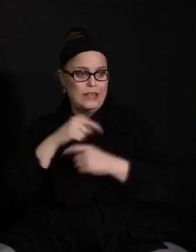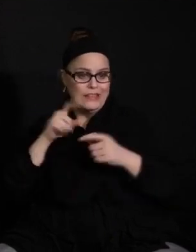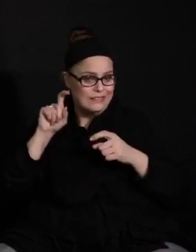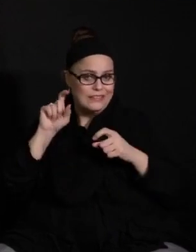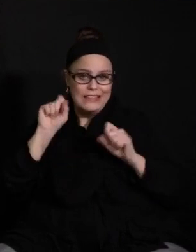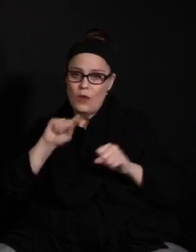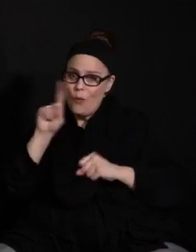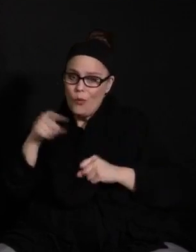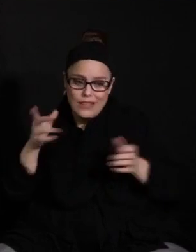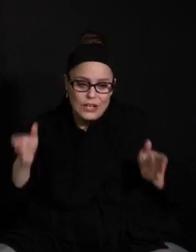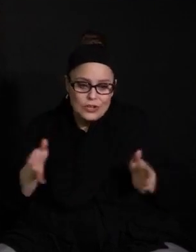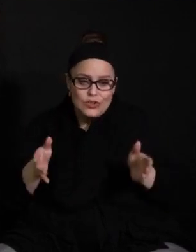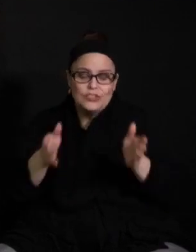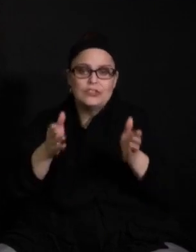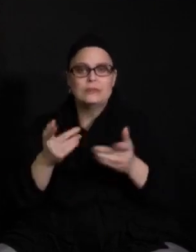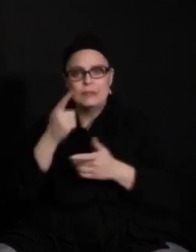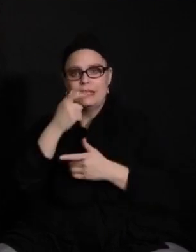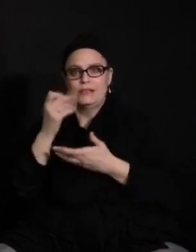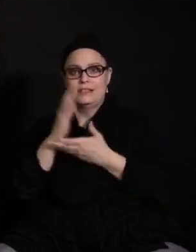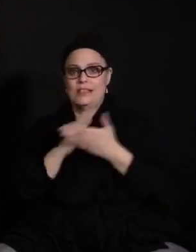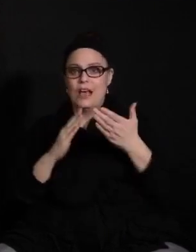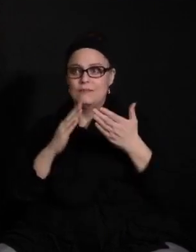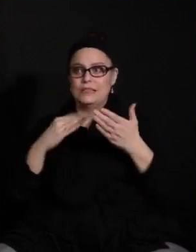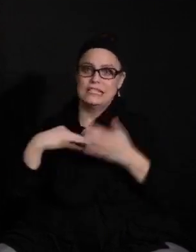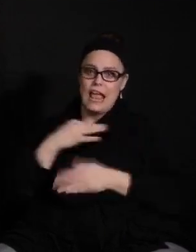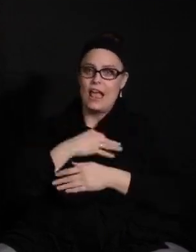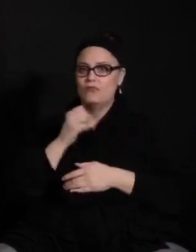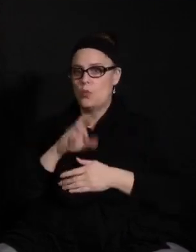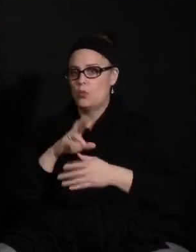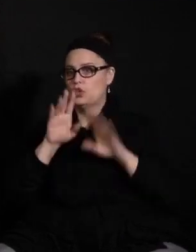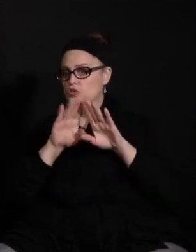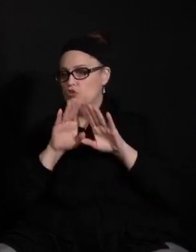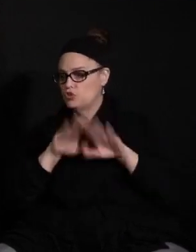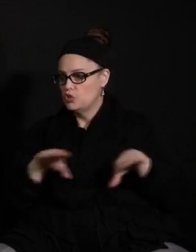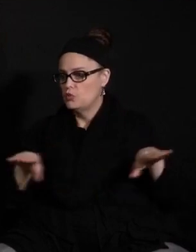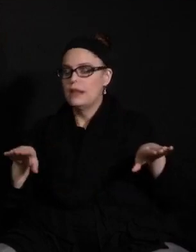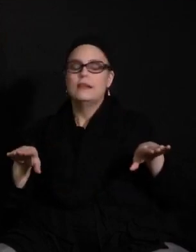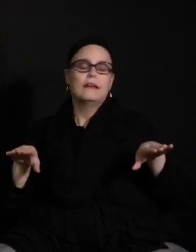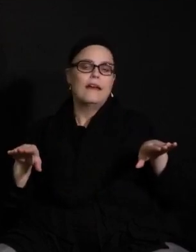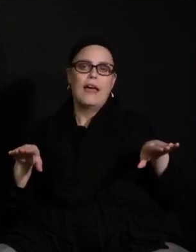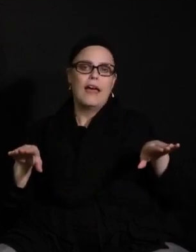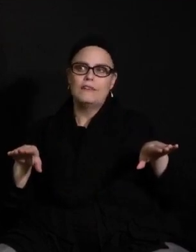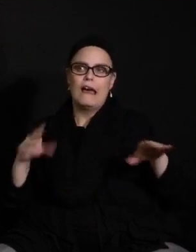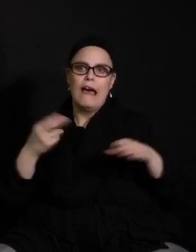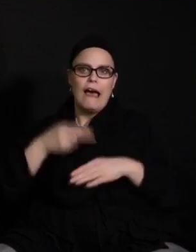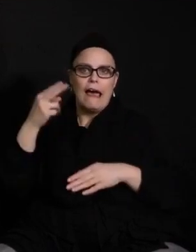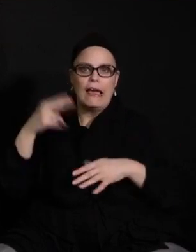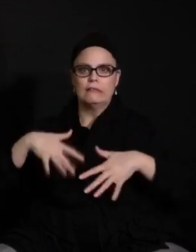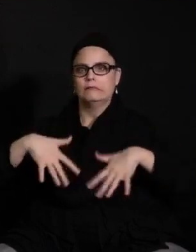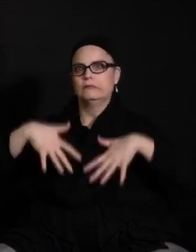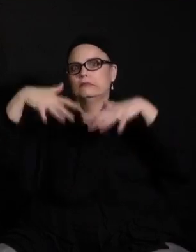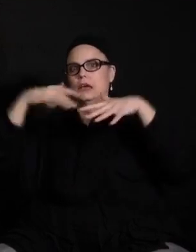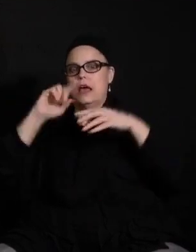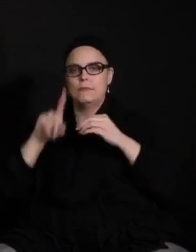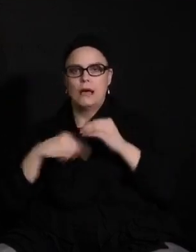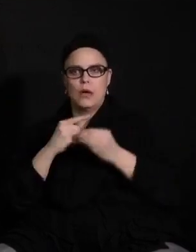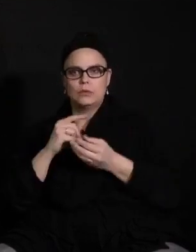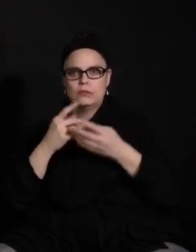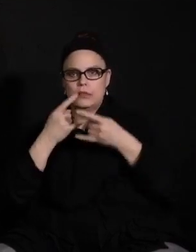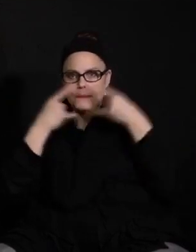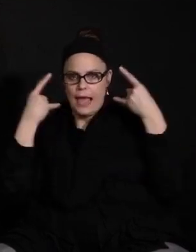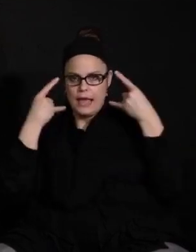Staff and children have high levels of anxiety due to non-compliance of mask wearing. I'd like Cathy Camani to please share some information with you tonight.